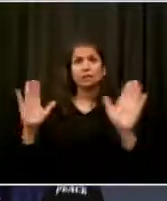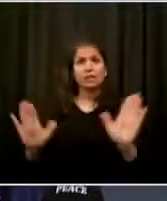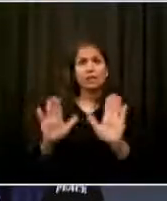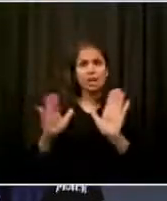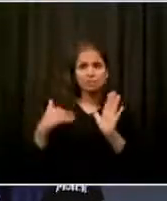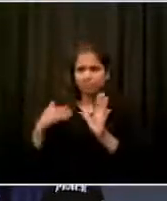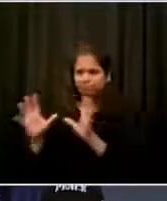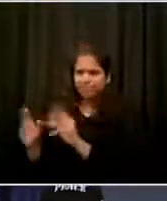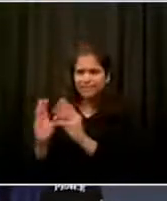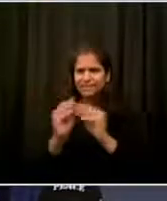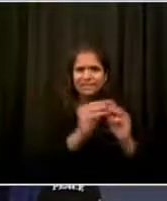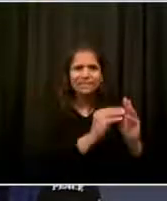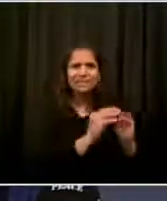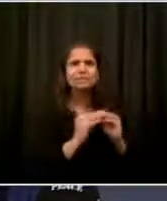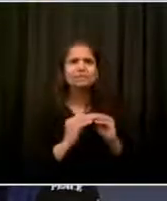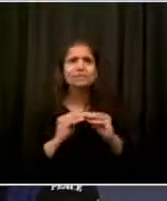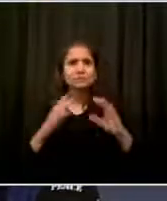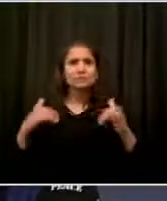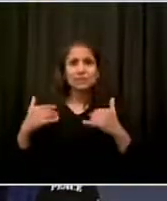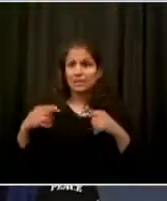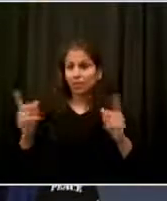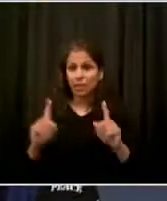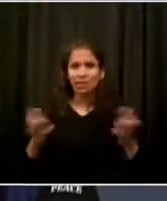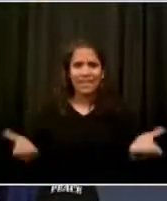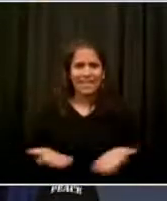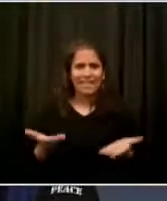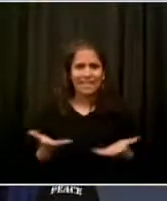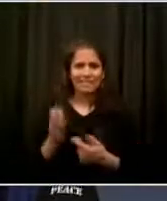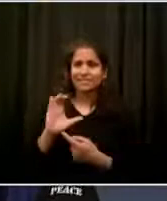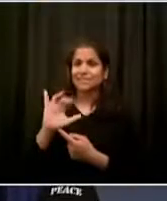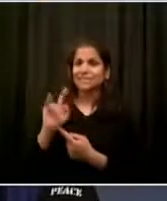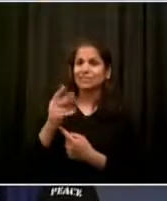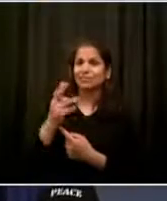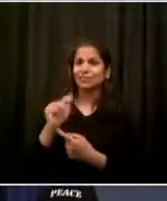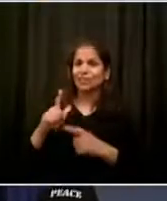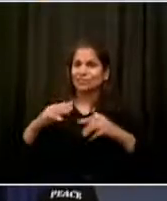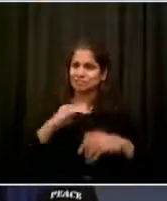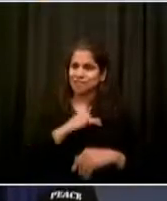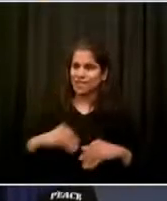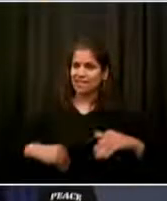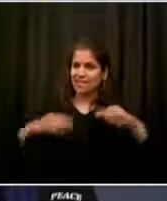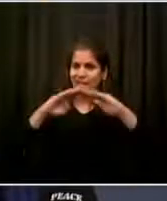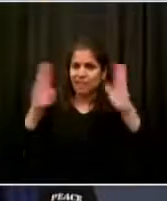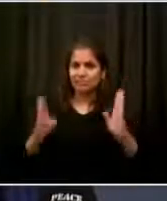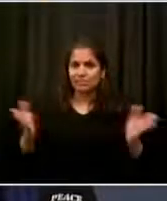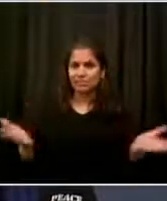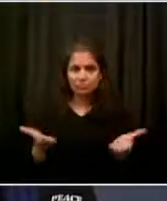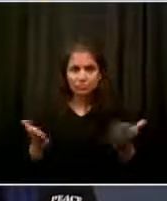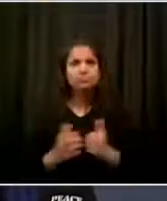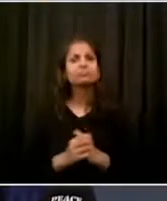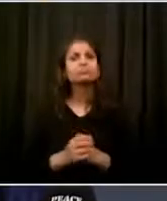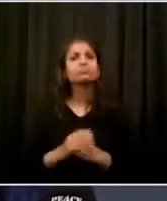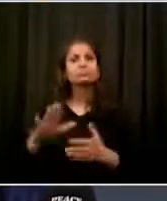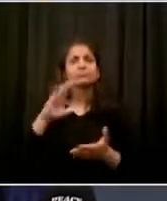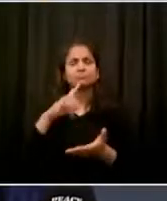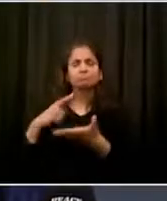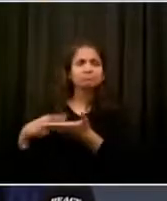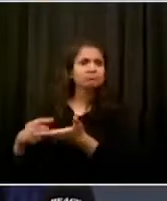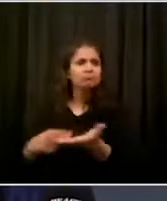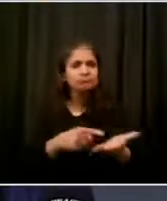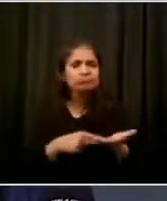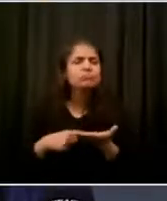involved thought should be different, should be something done truly mutually,